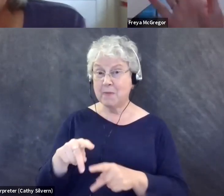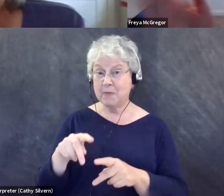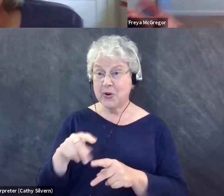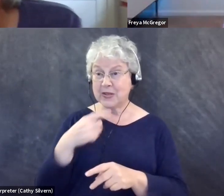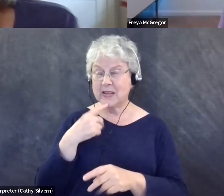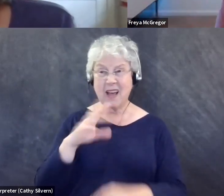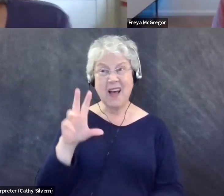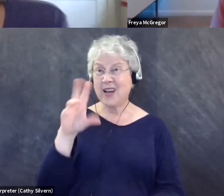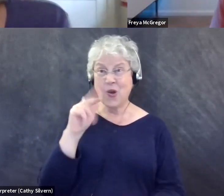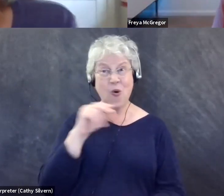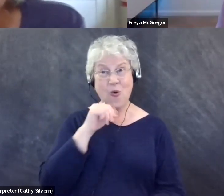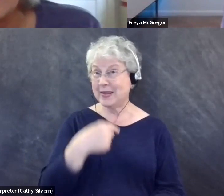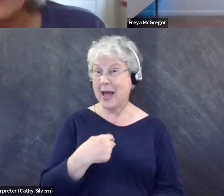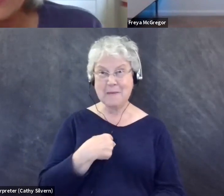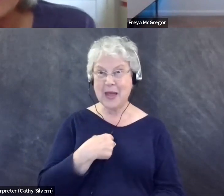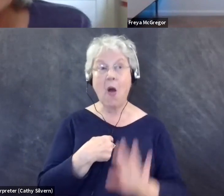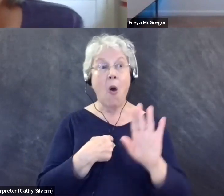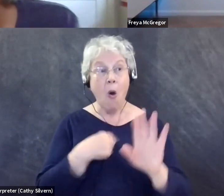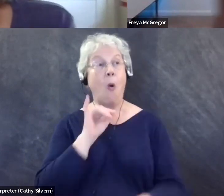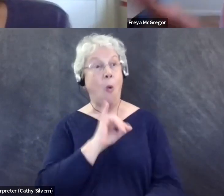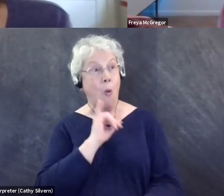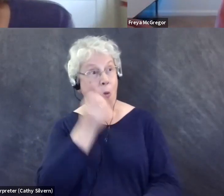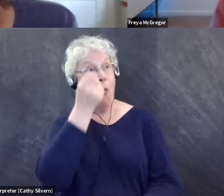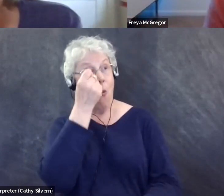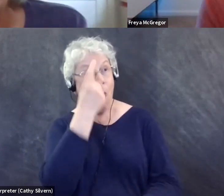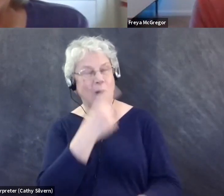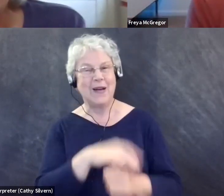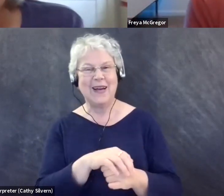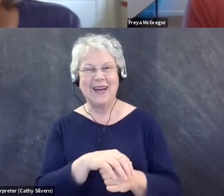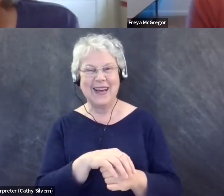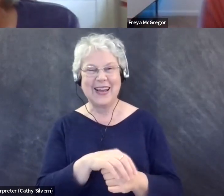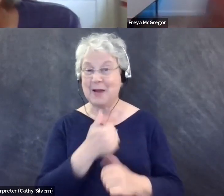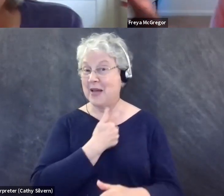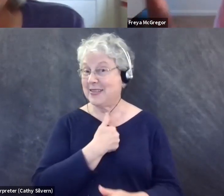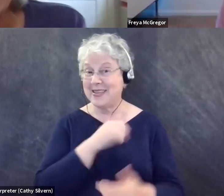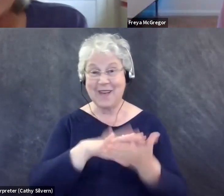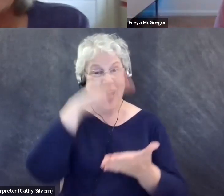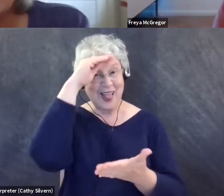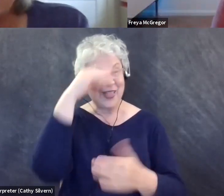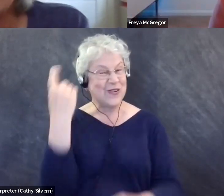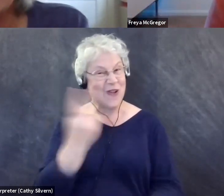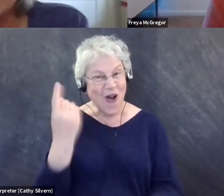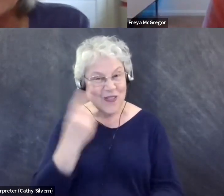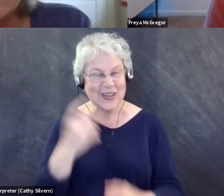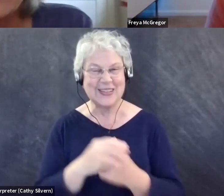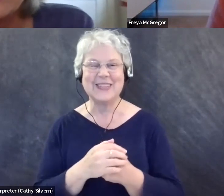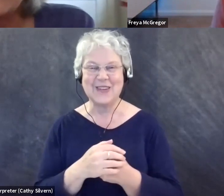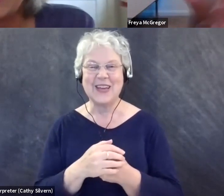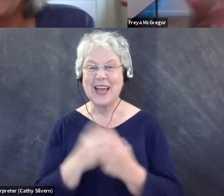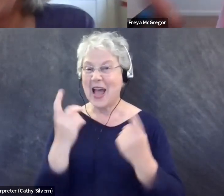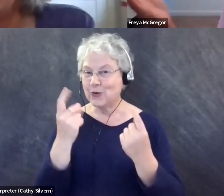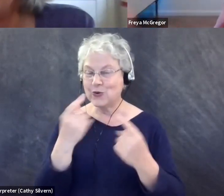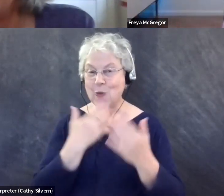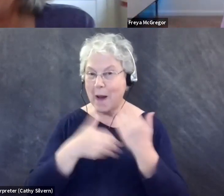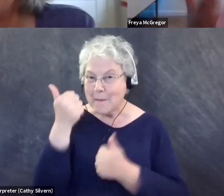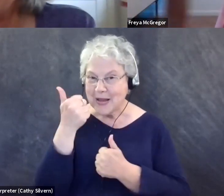then be the boss of that myself included, we're all learning and all we can do is the best we can do until